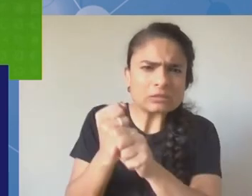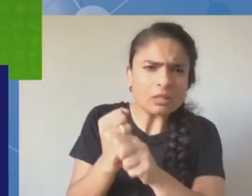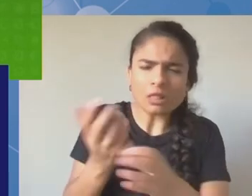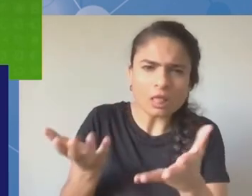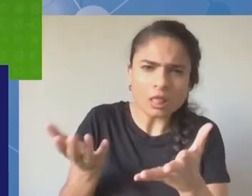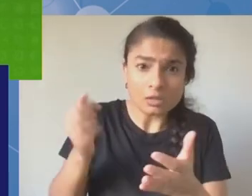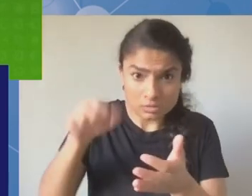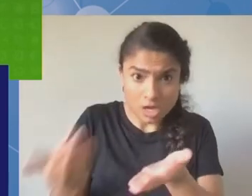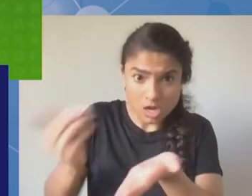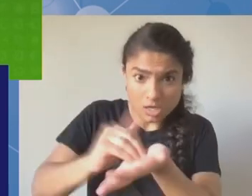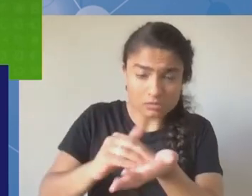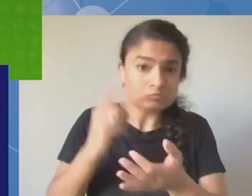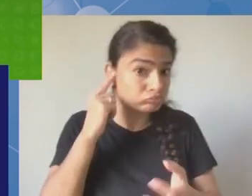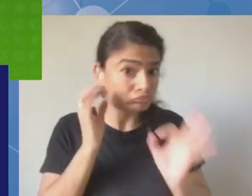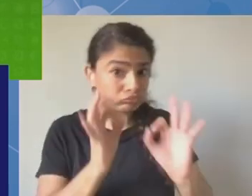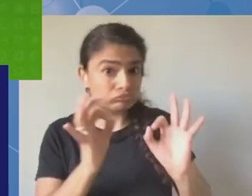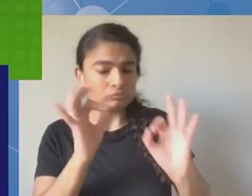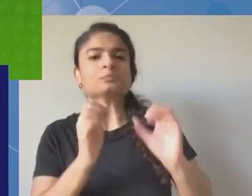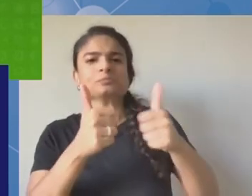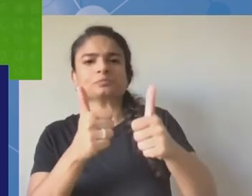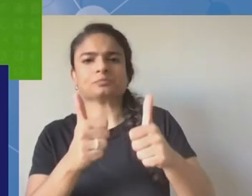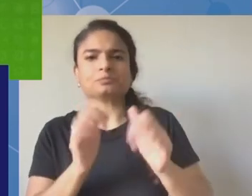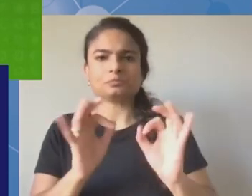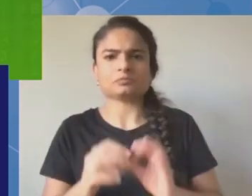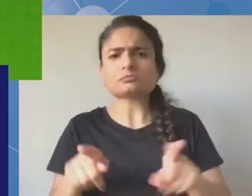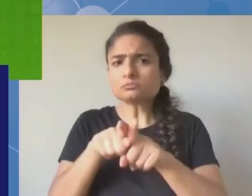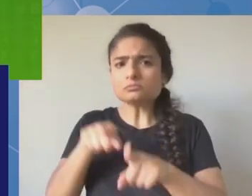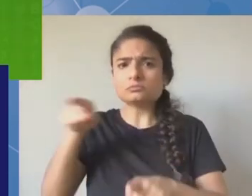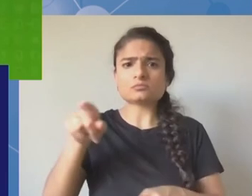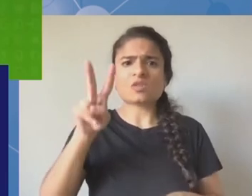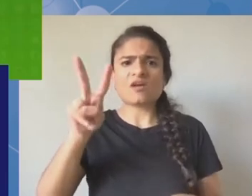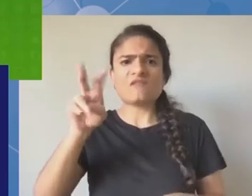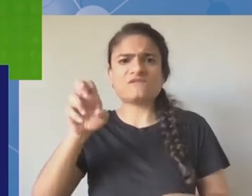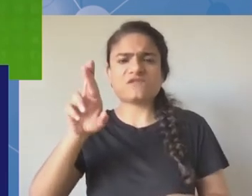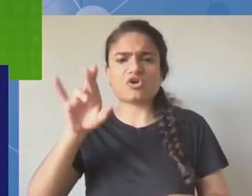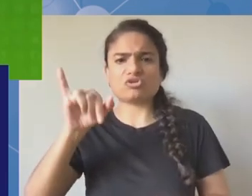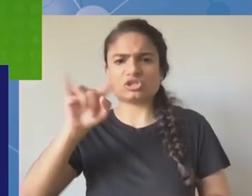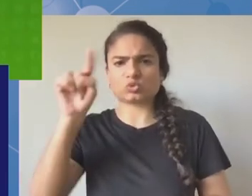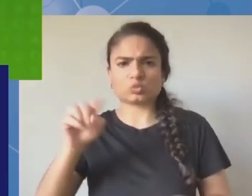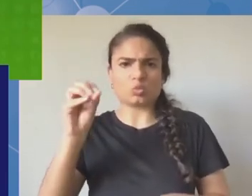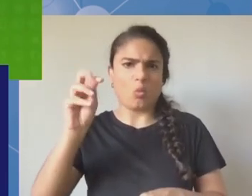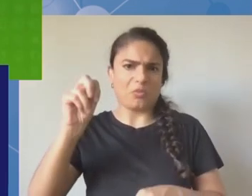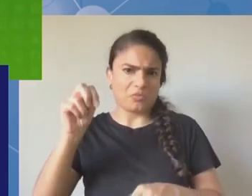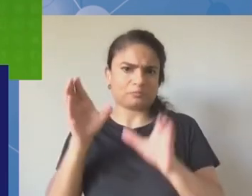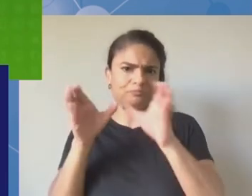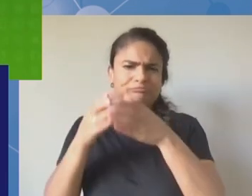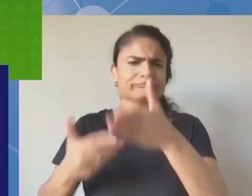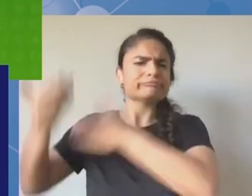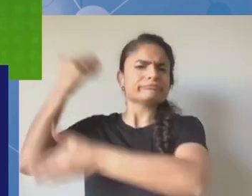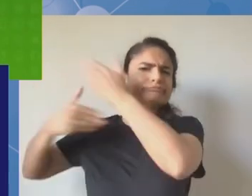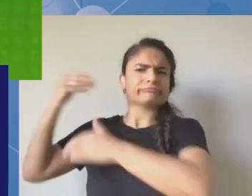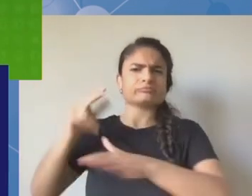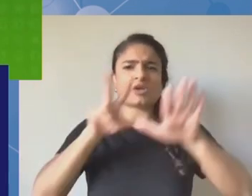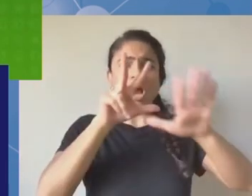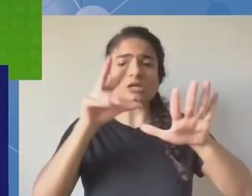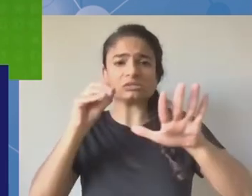myself with uh with anriette's summary i think it this discussion has really indicated the both the